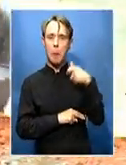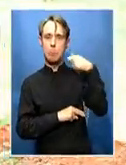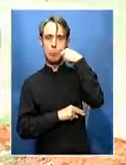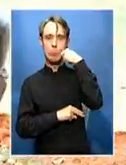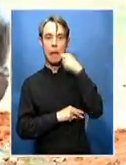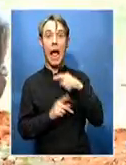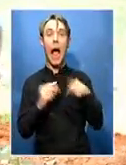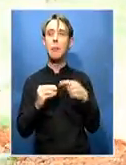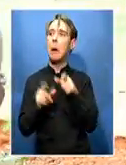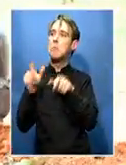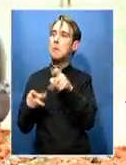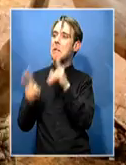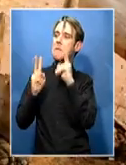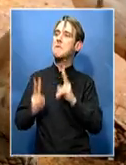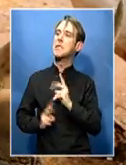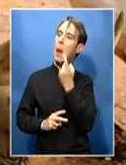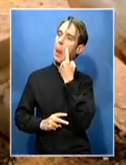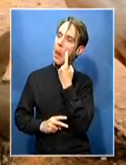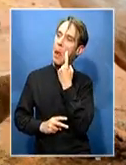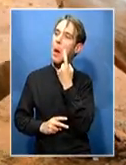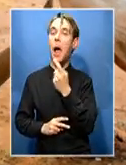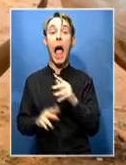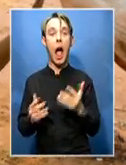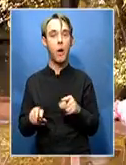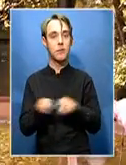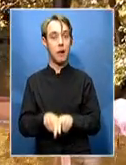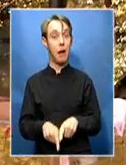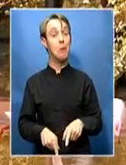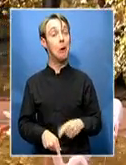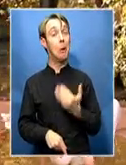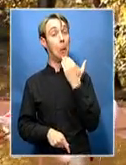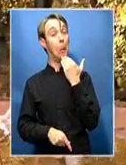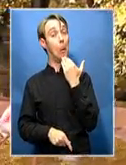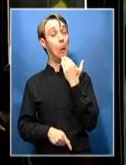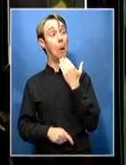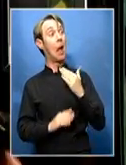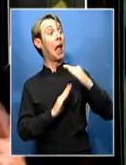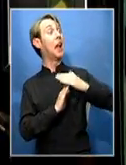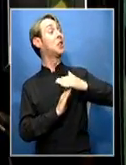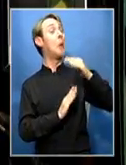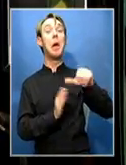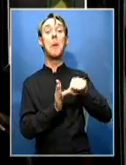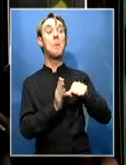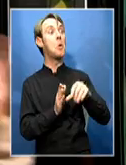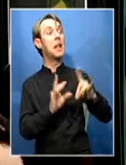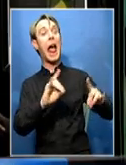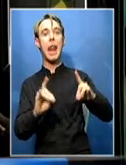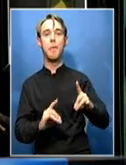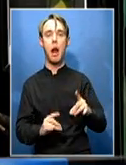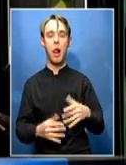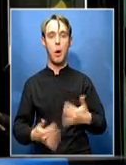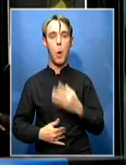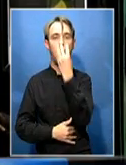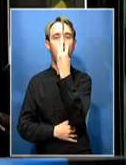comments on human visitors, and, of course, the latest on who's who in the zoo. It's nice to share a badger's